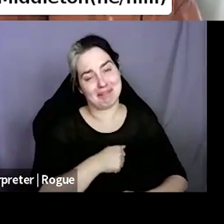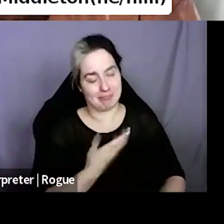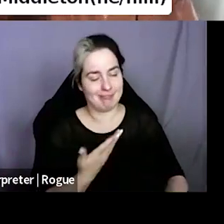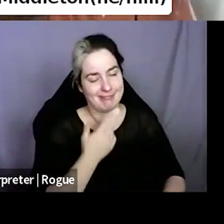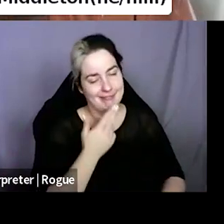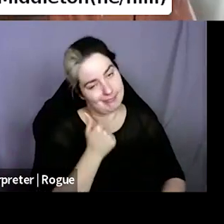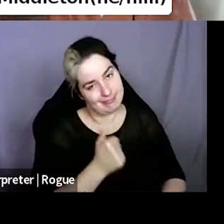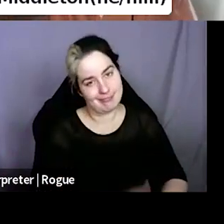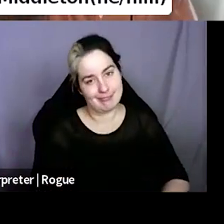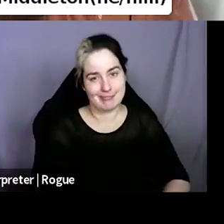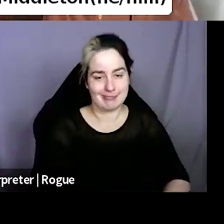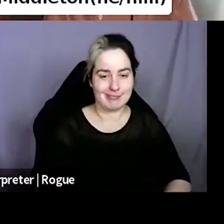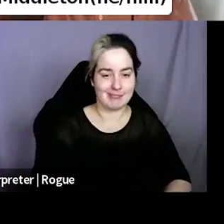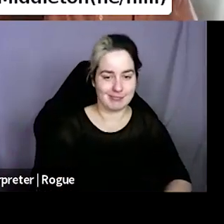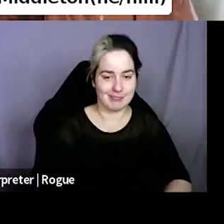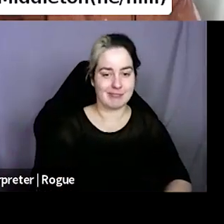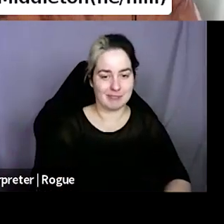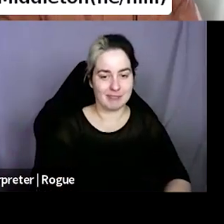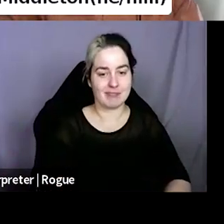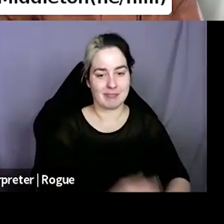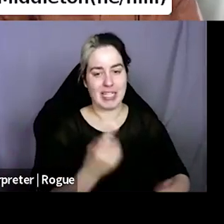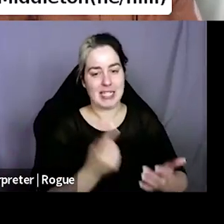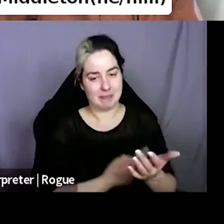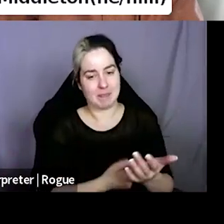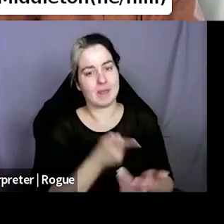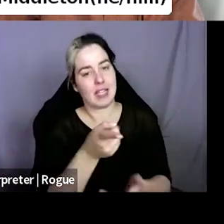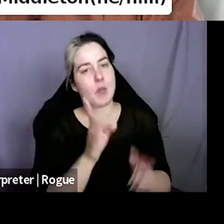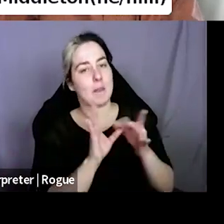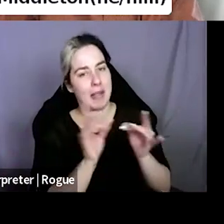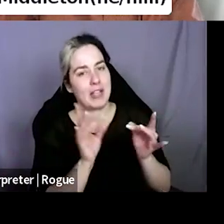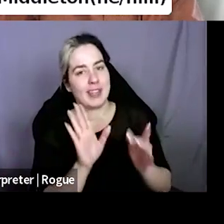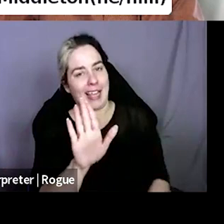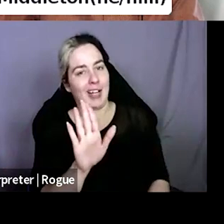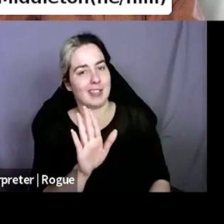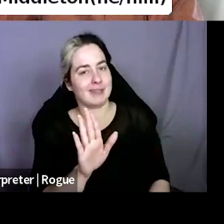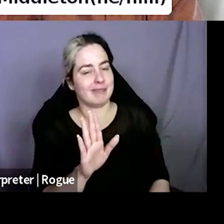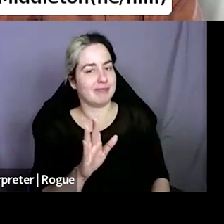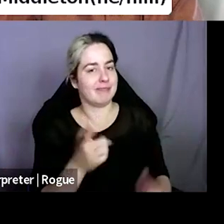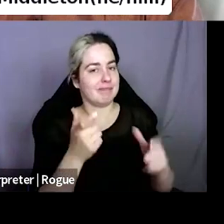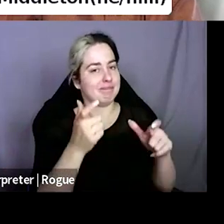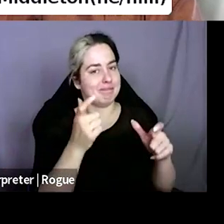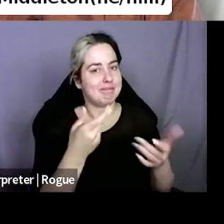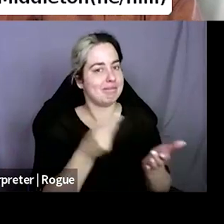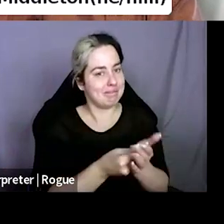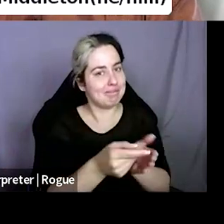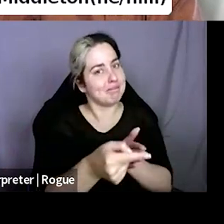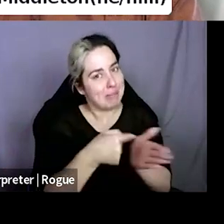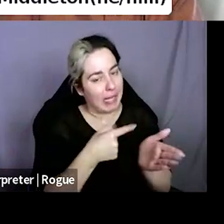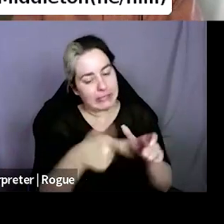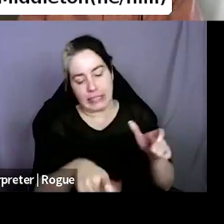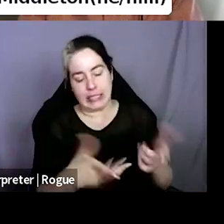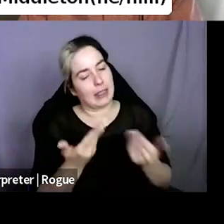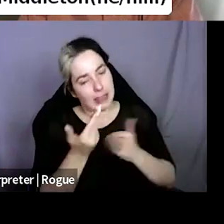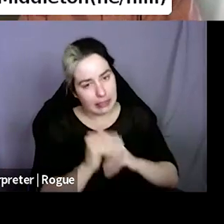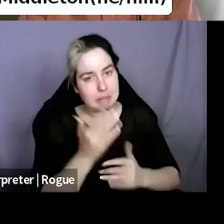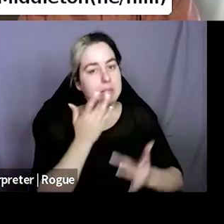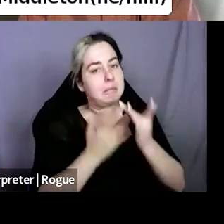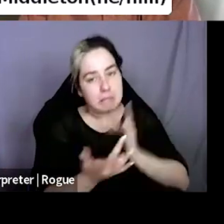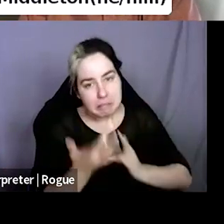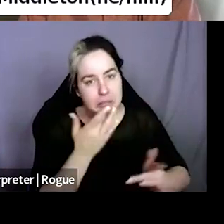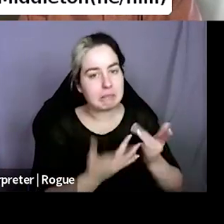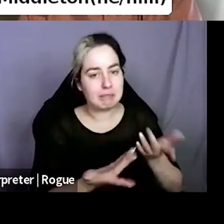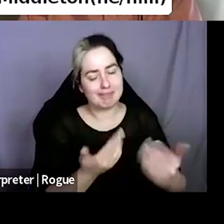uh, they do, they do mention their, their paychecks and, you know, things are tight and, oh, the rental market in Jenks.